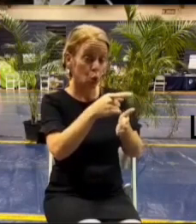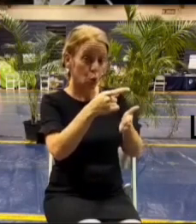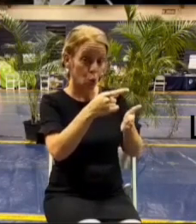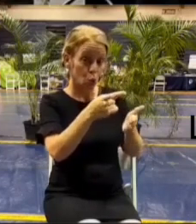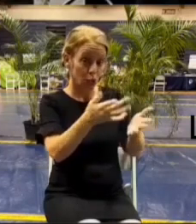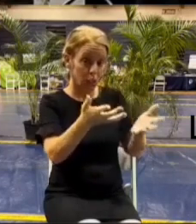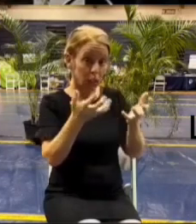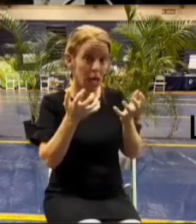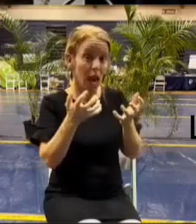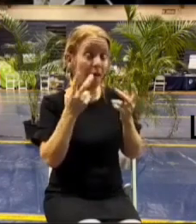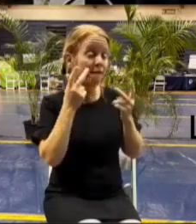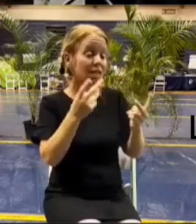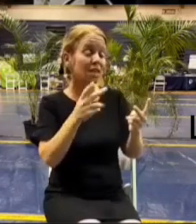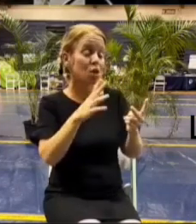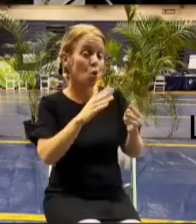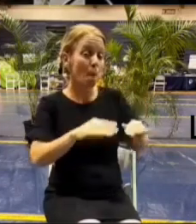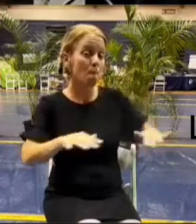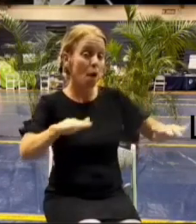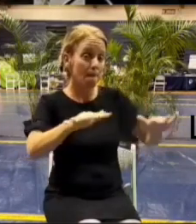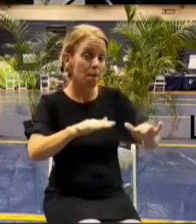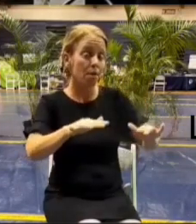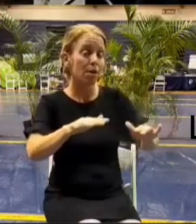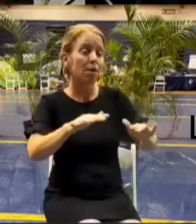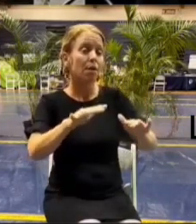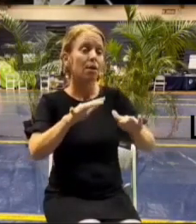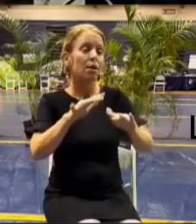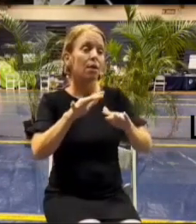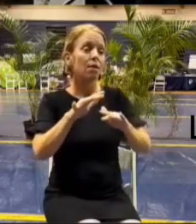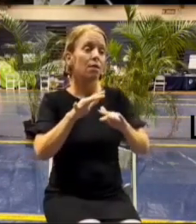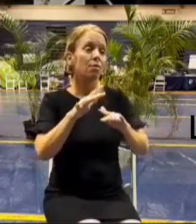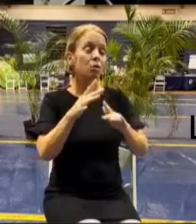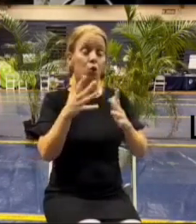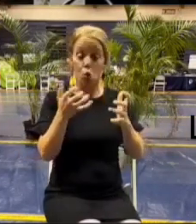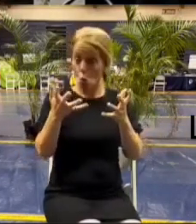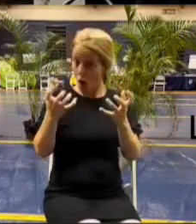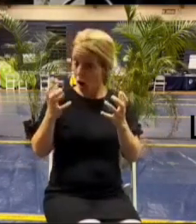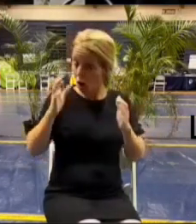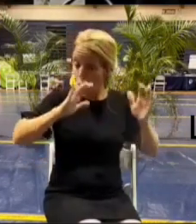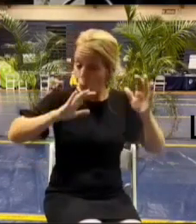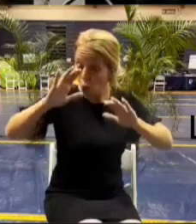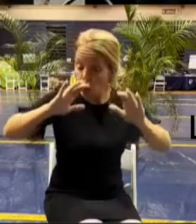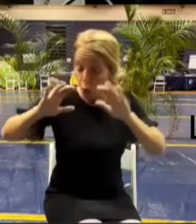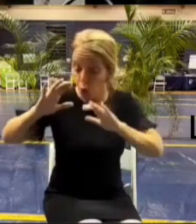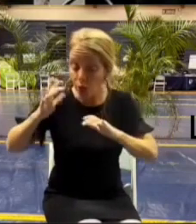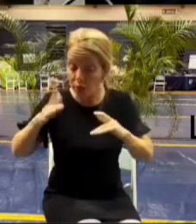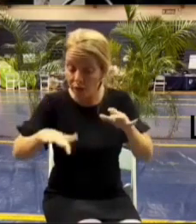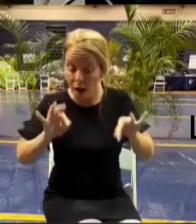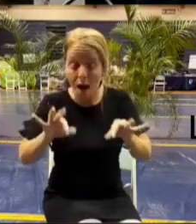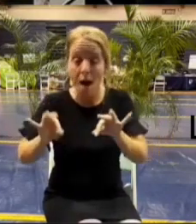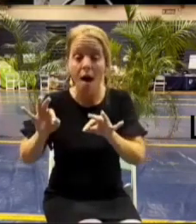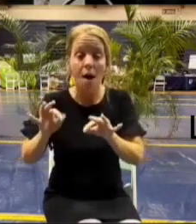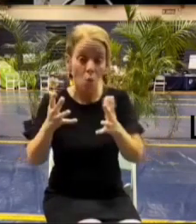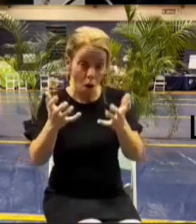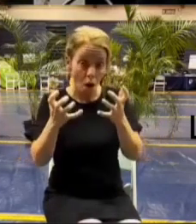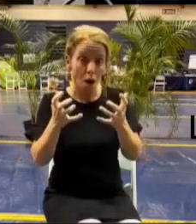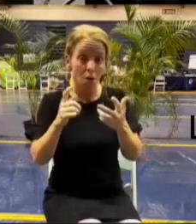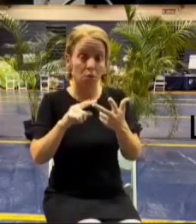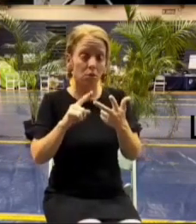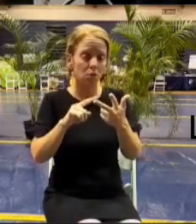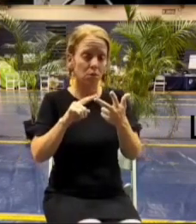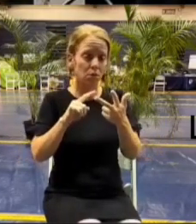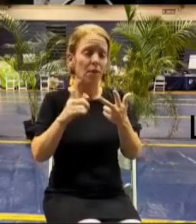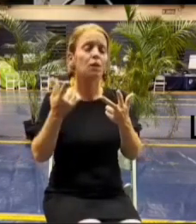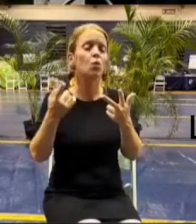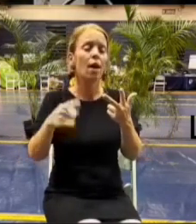to visit your property and kind of look for things in the debris that's what we